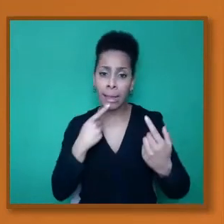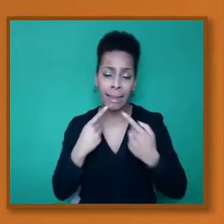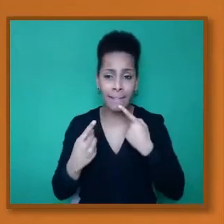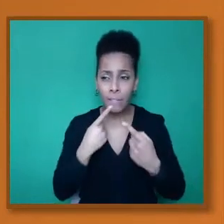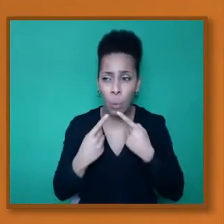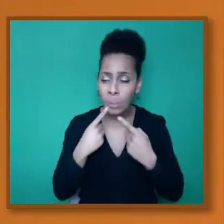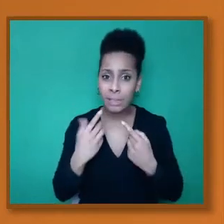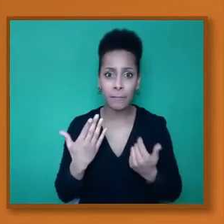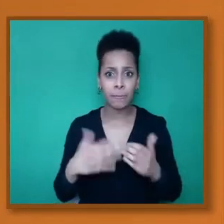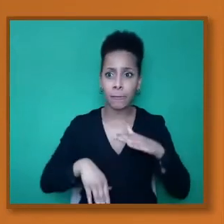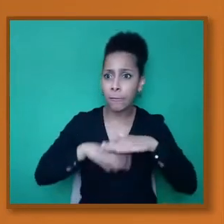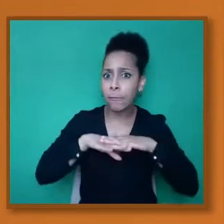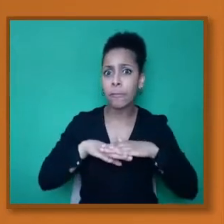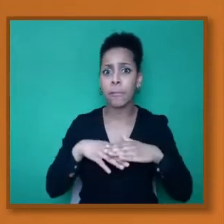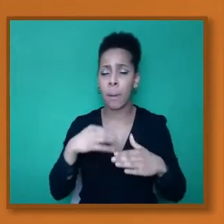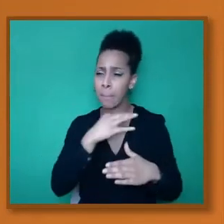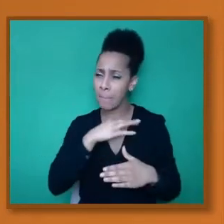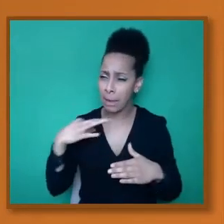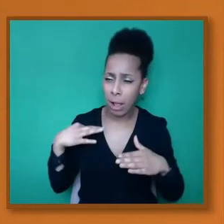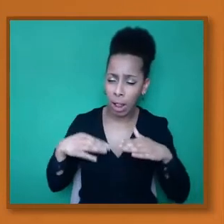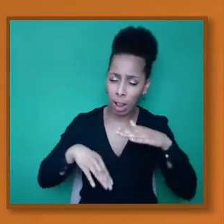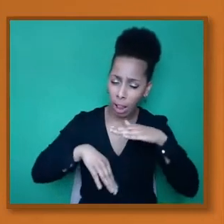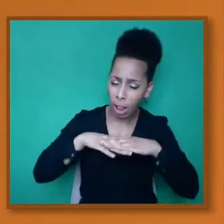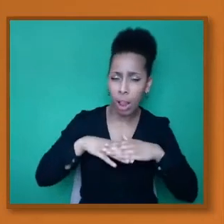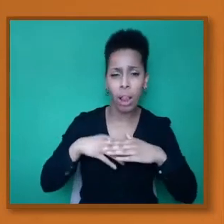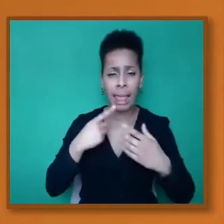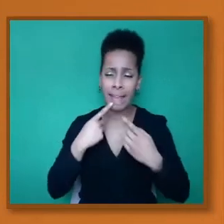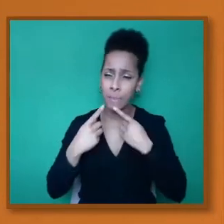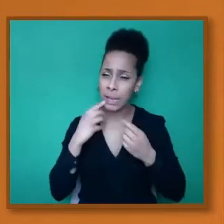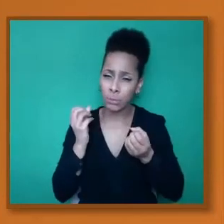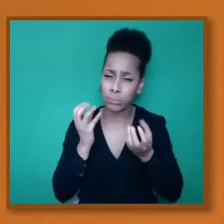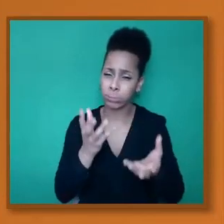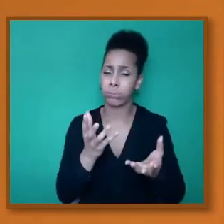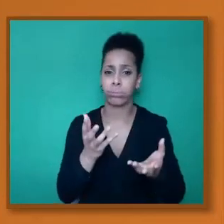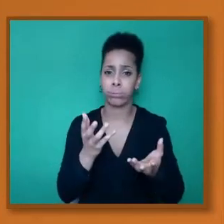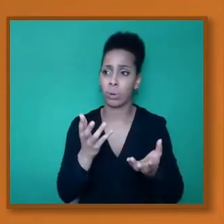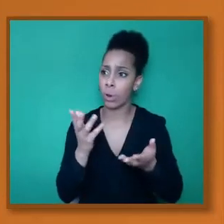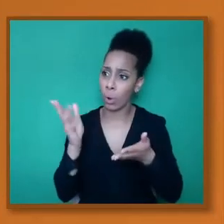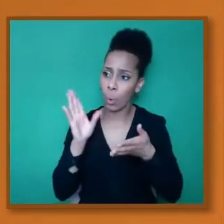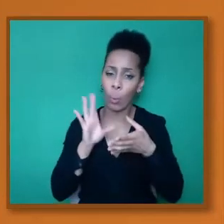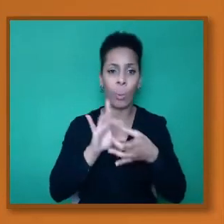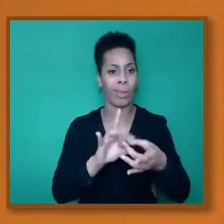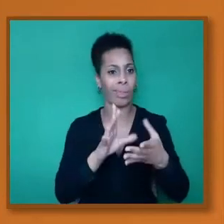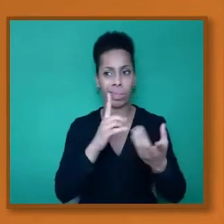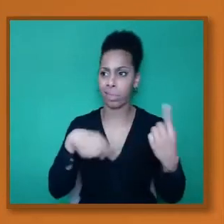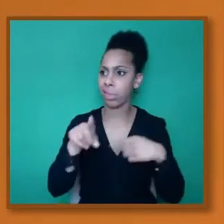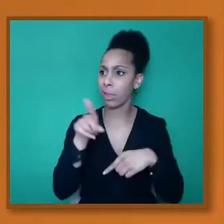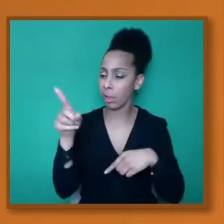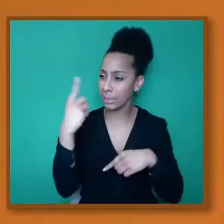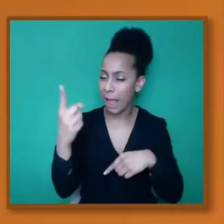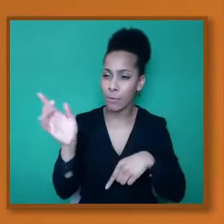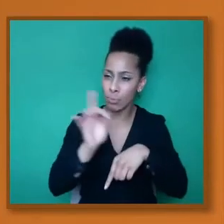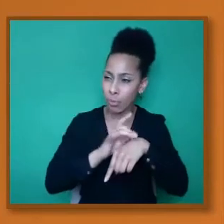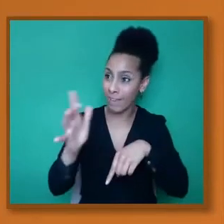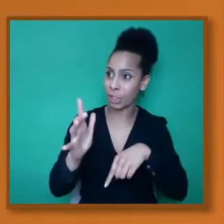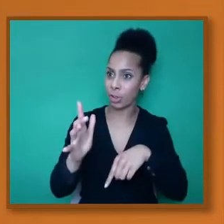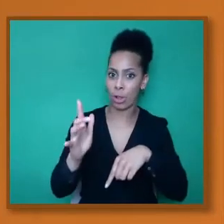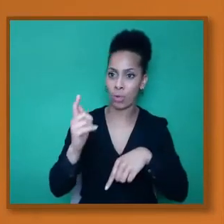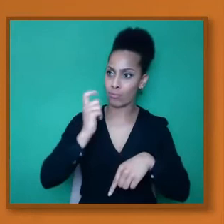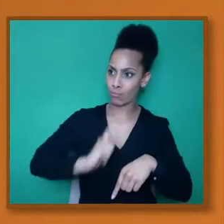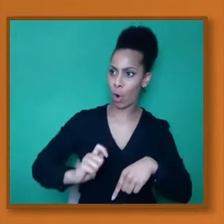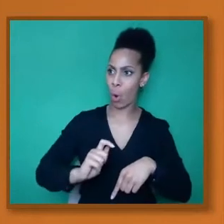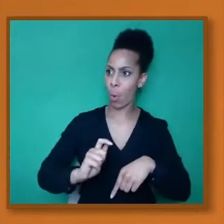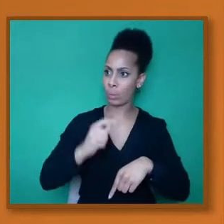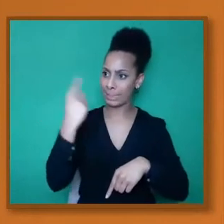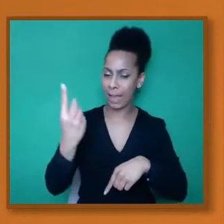they have ever engaged with and I'm talking about professionals, people who work in very professional roles in health